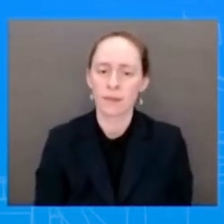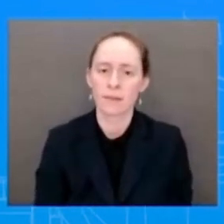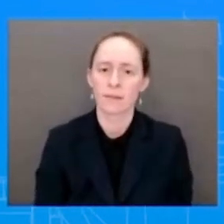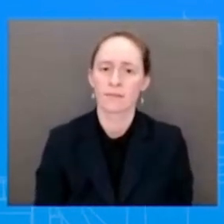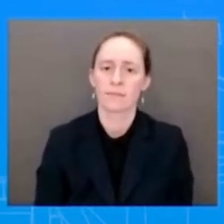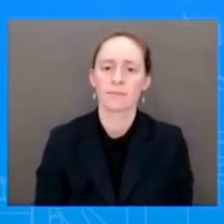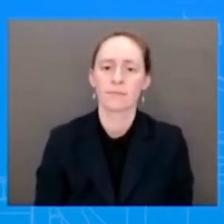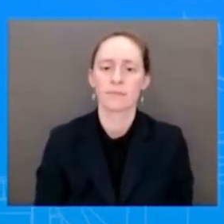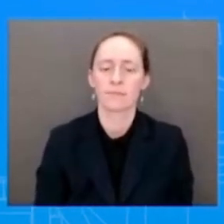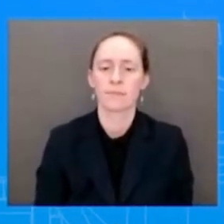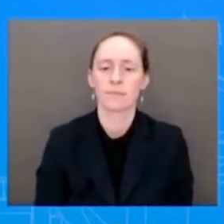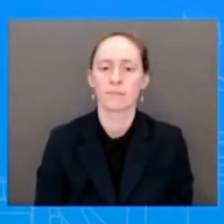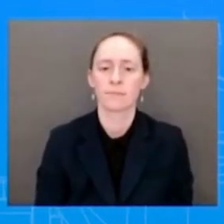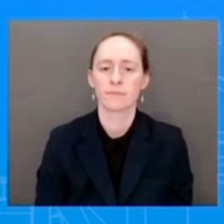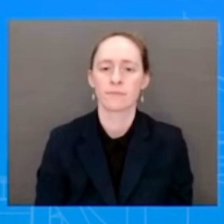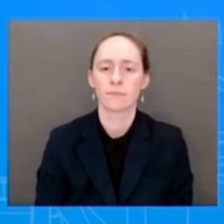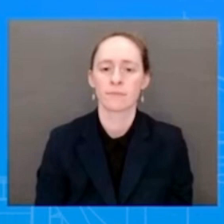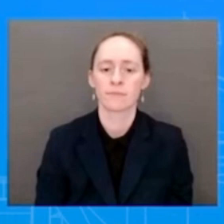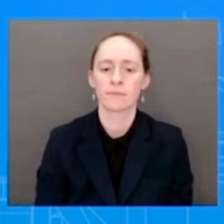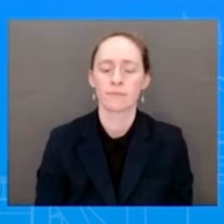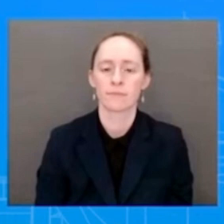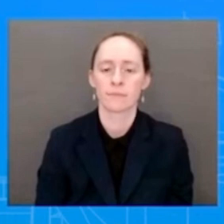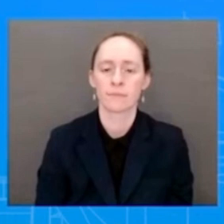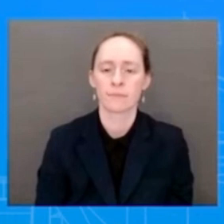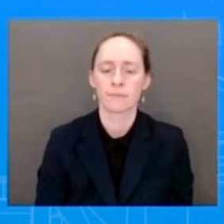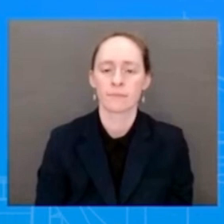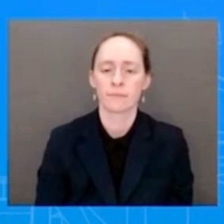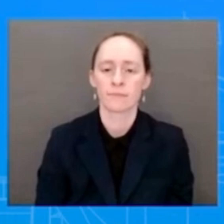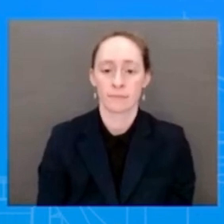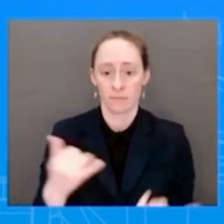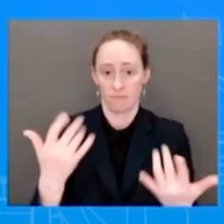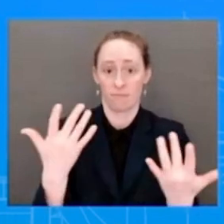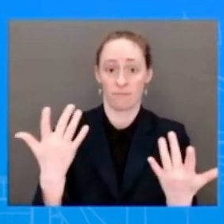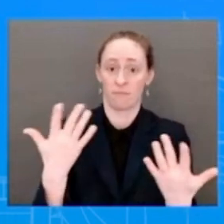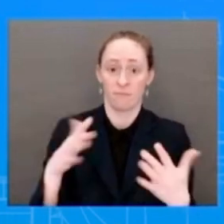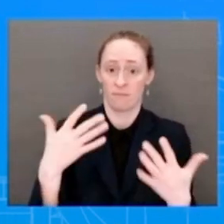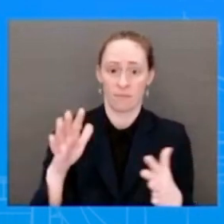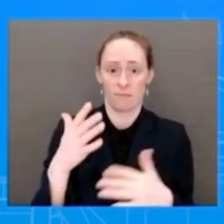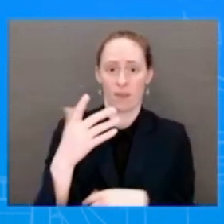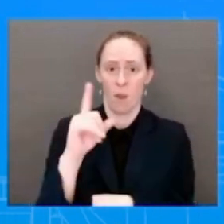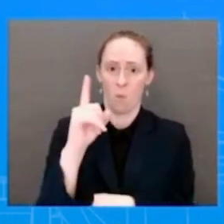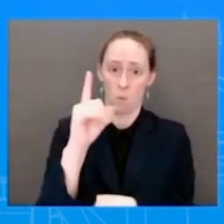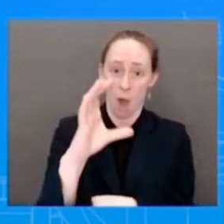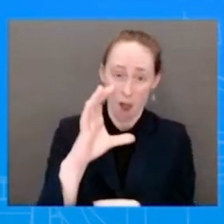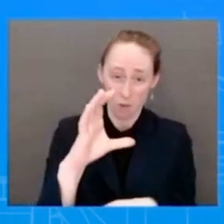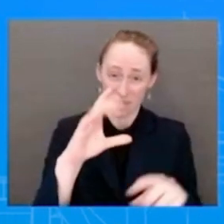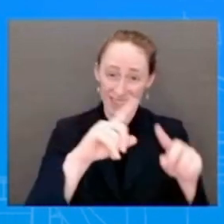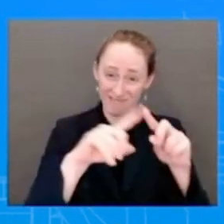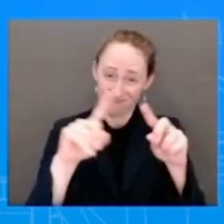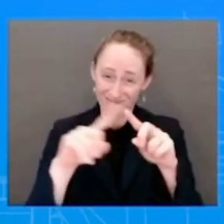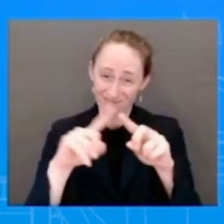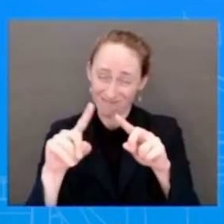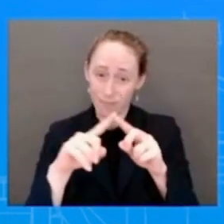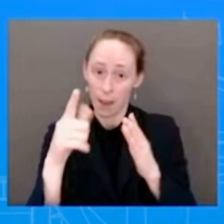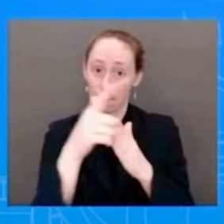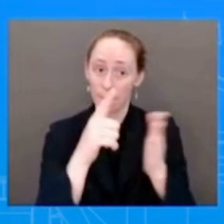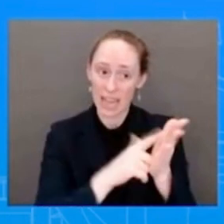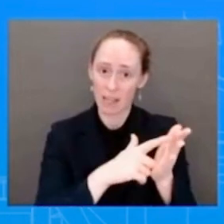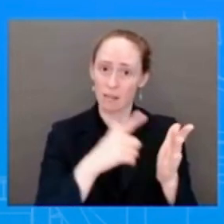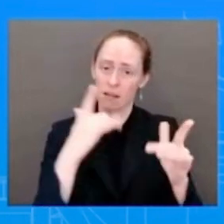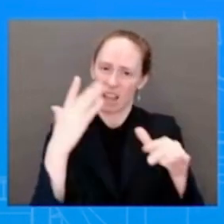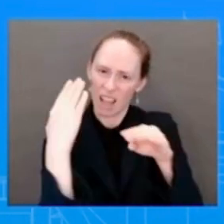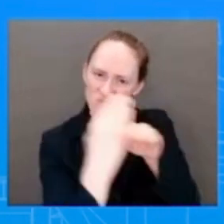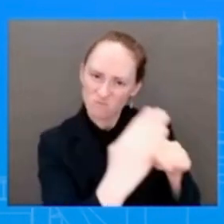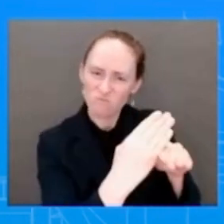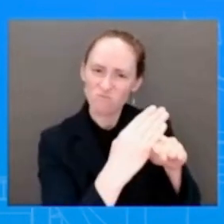have already been filed for the 2023 legislative session. And we're supporting state leaders in taking proactive action,